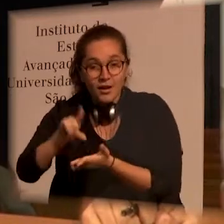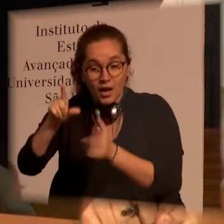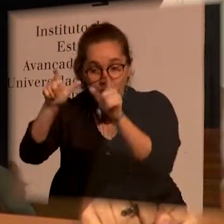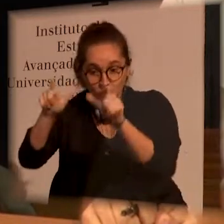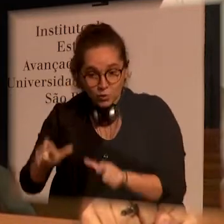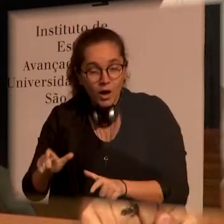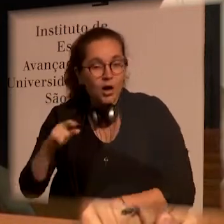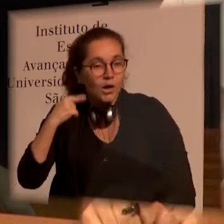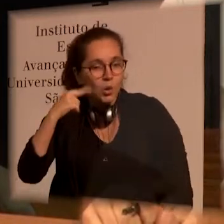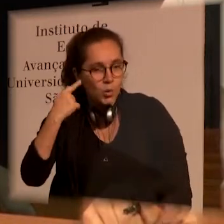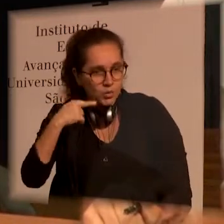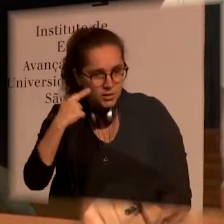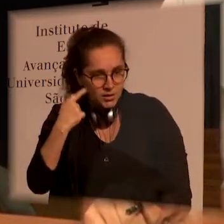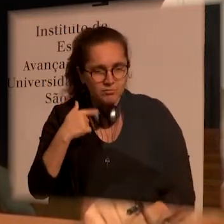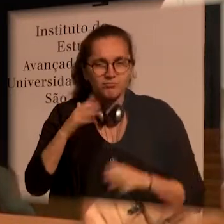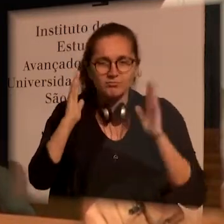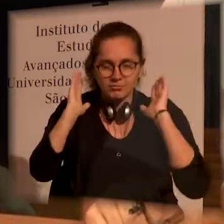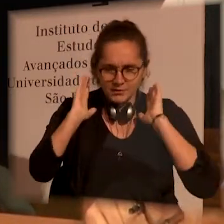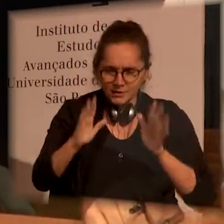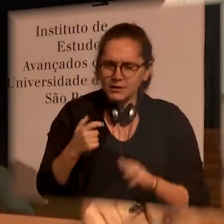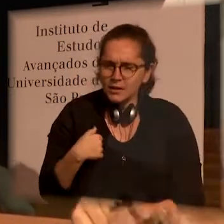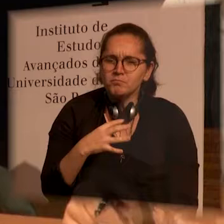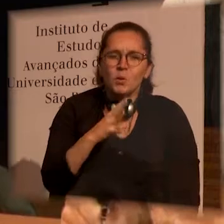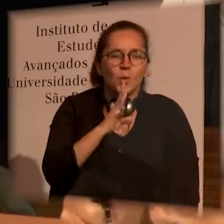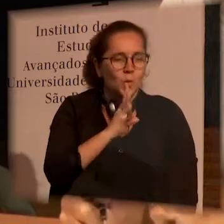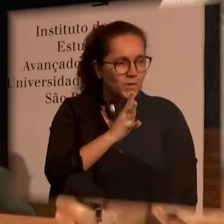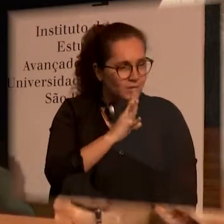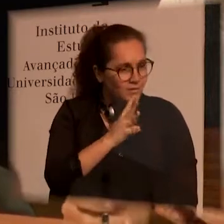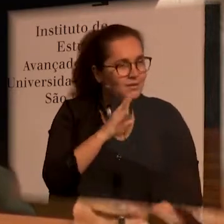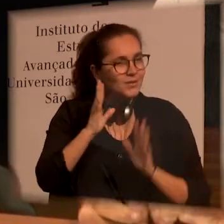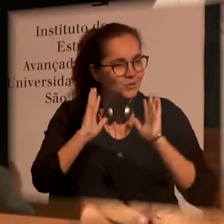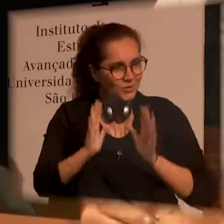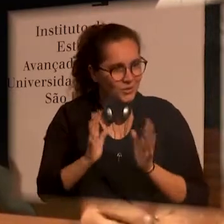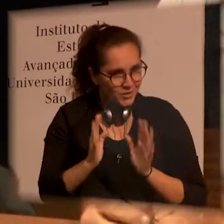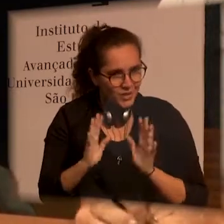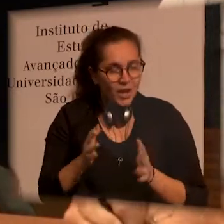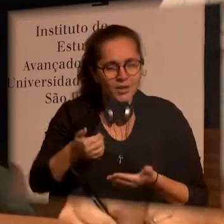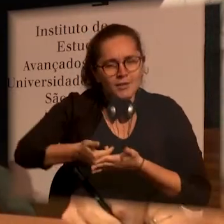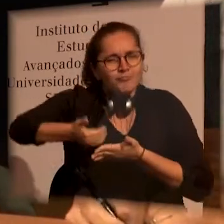in London, where he already knew her.